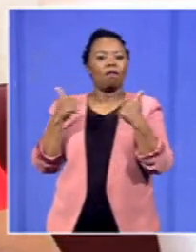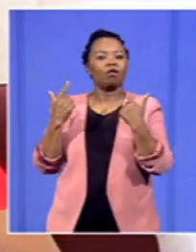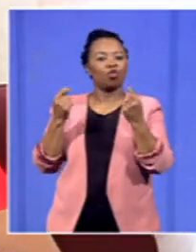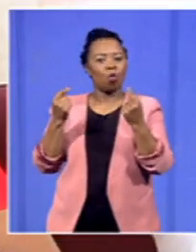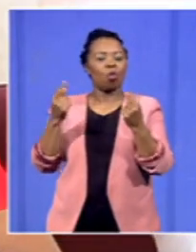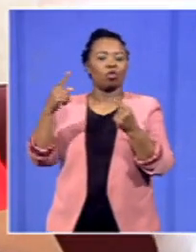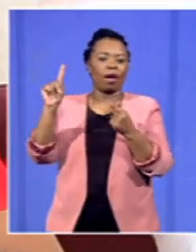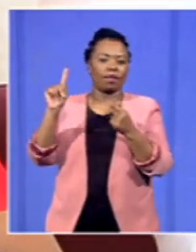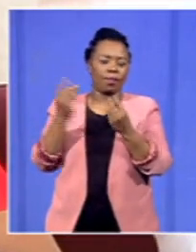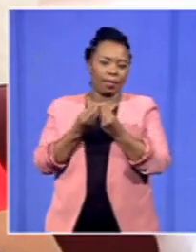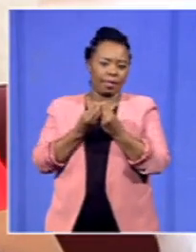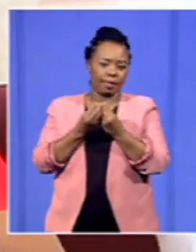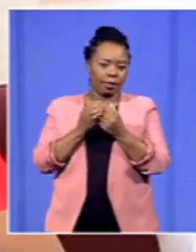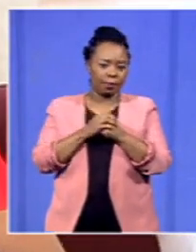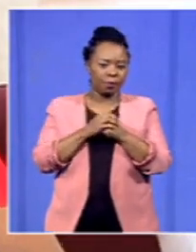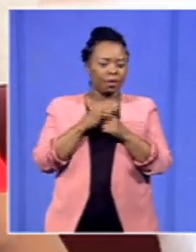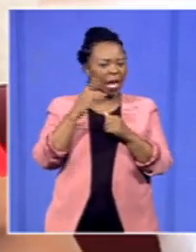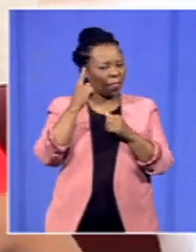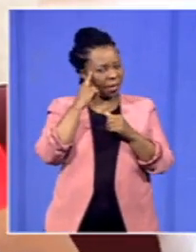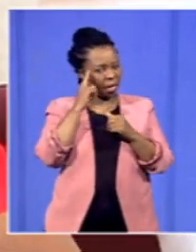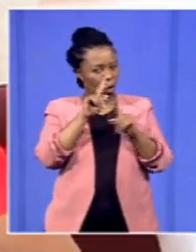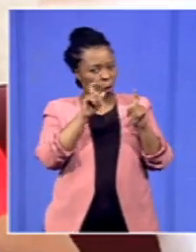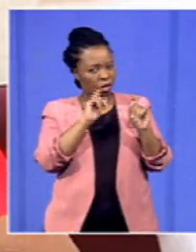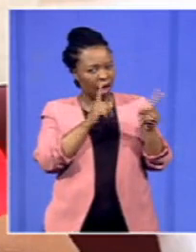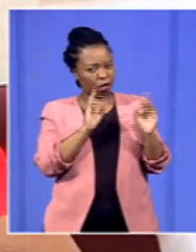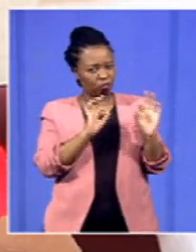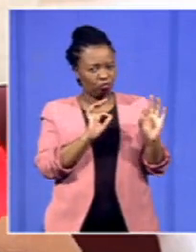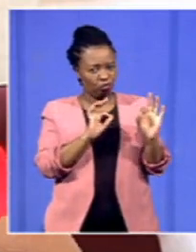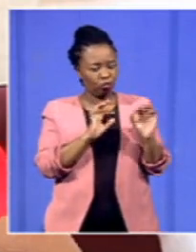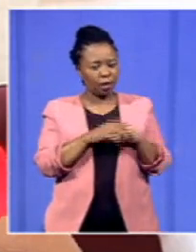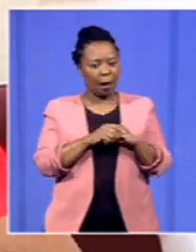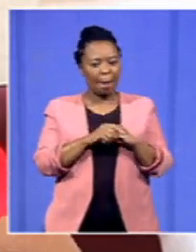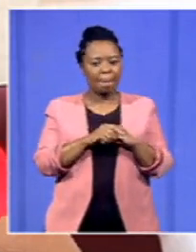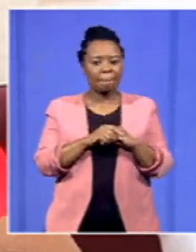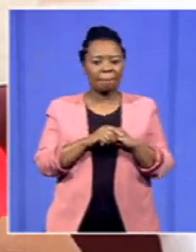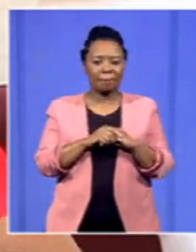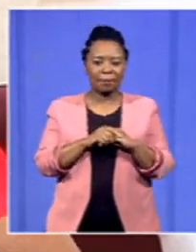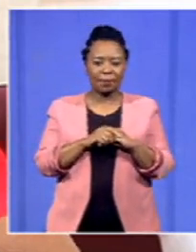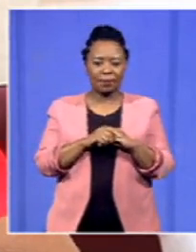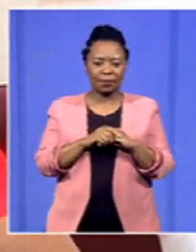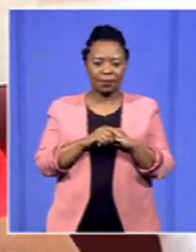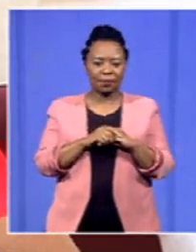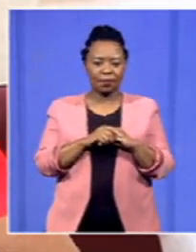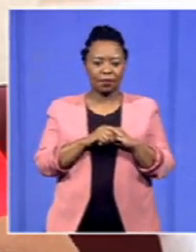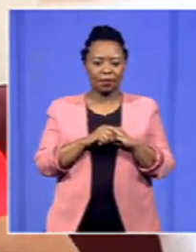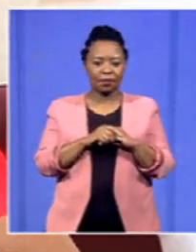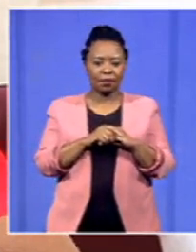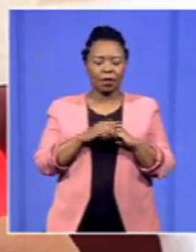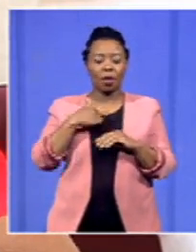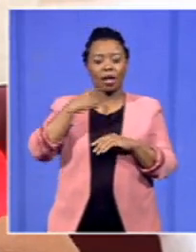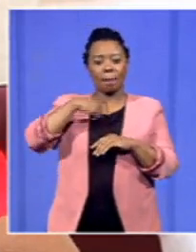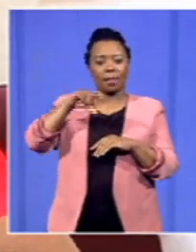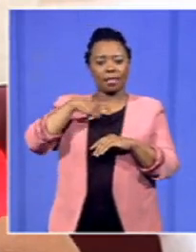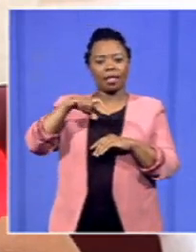I trust that I've answered your question that we have. I've been personally talking with the Provincial